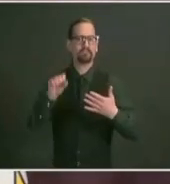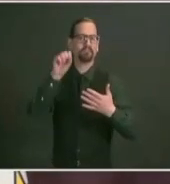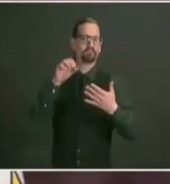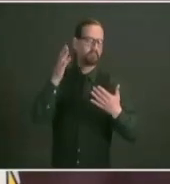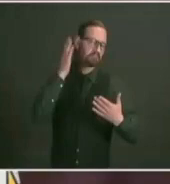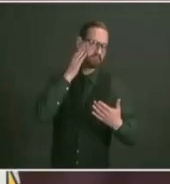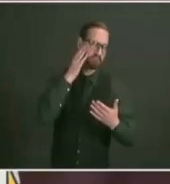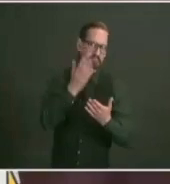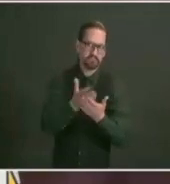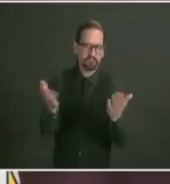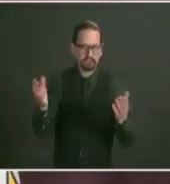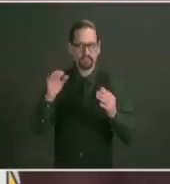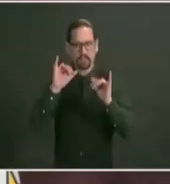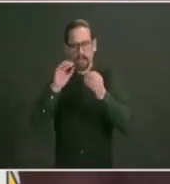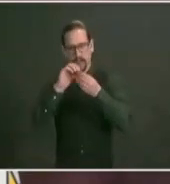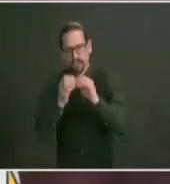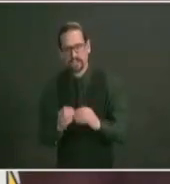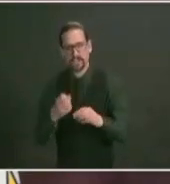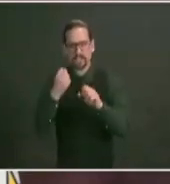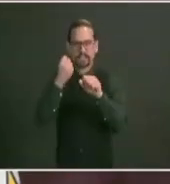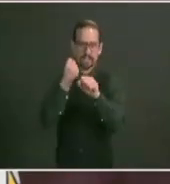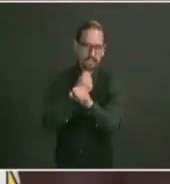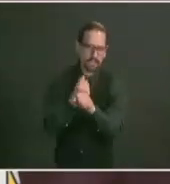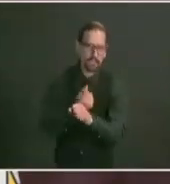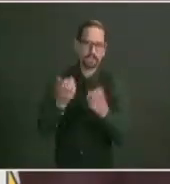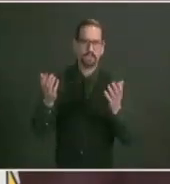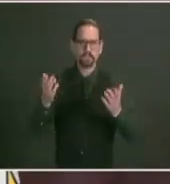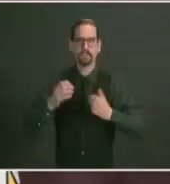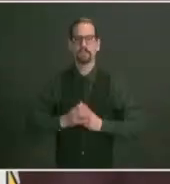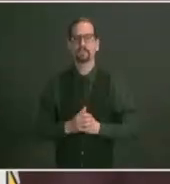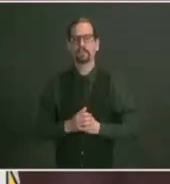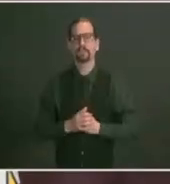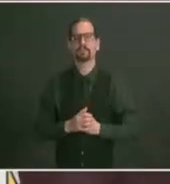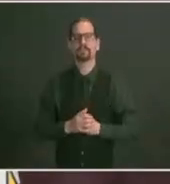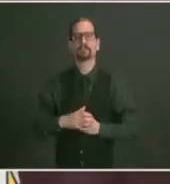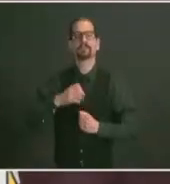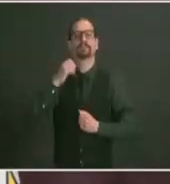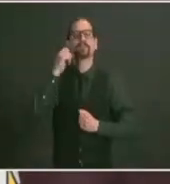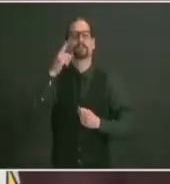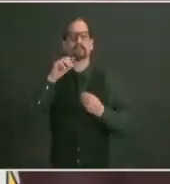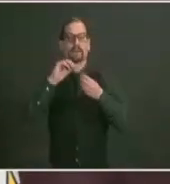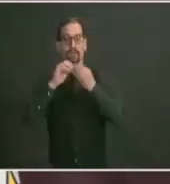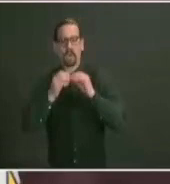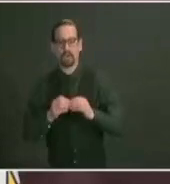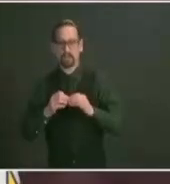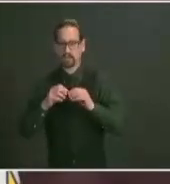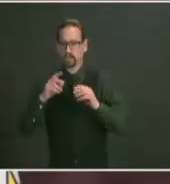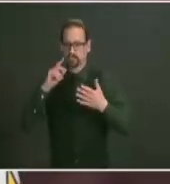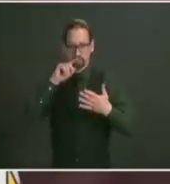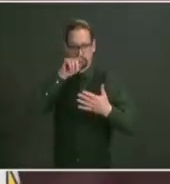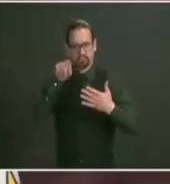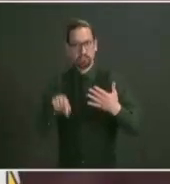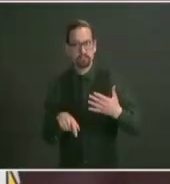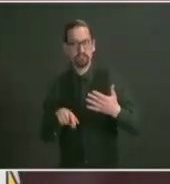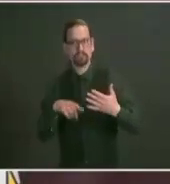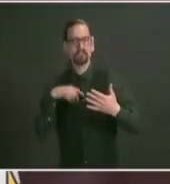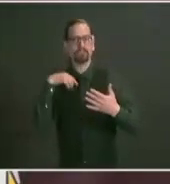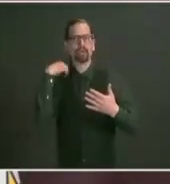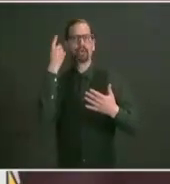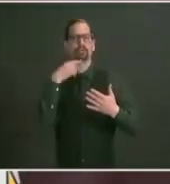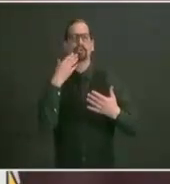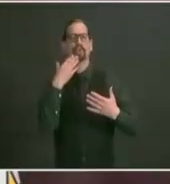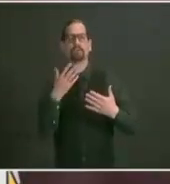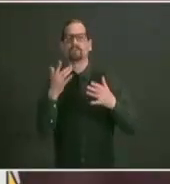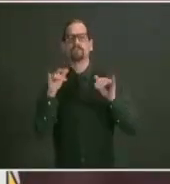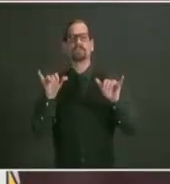19 numbers our data appear to be to have plateaued so that's important to